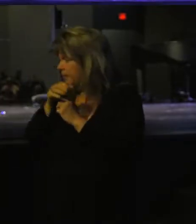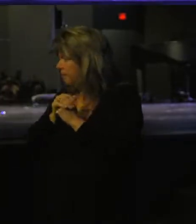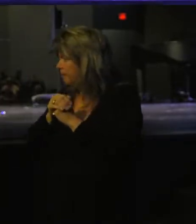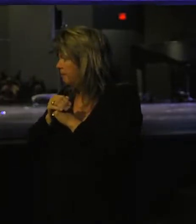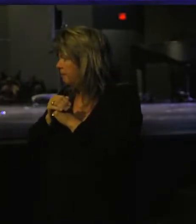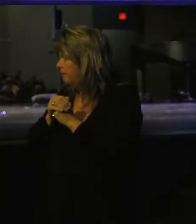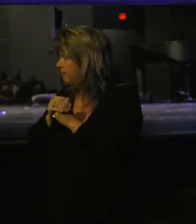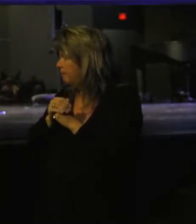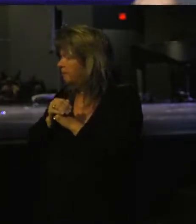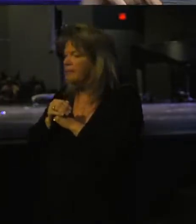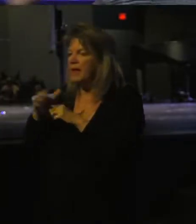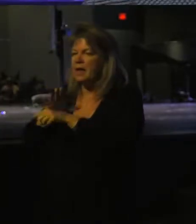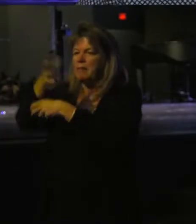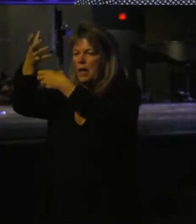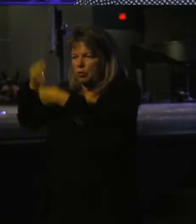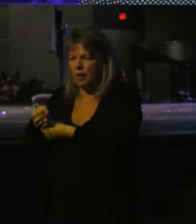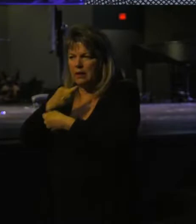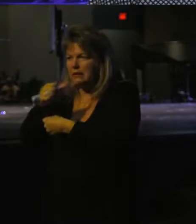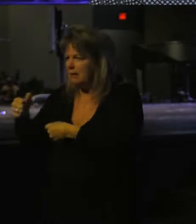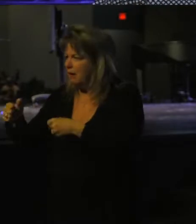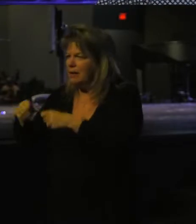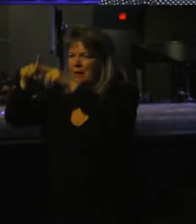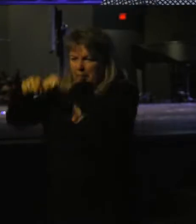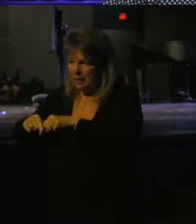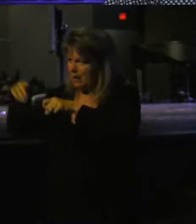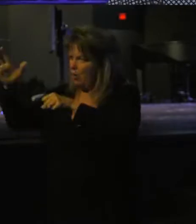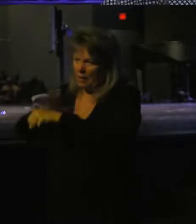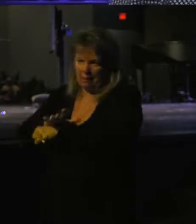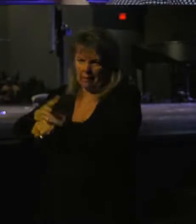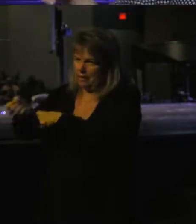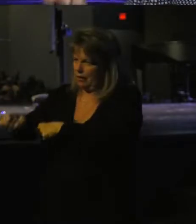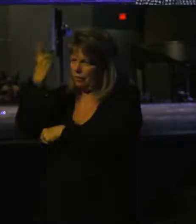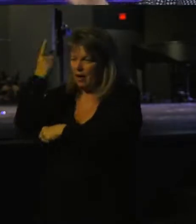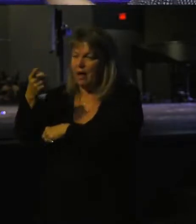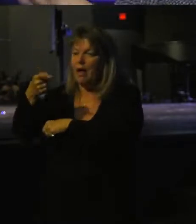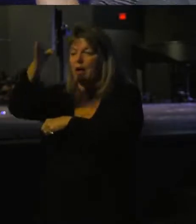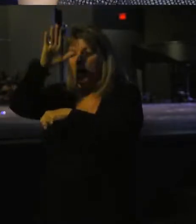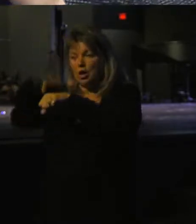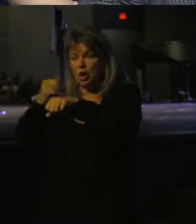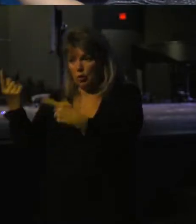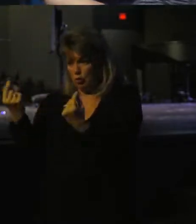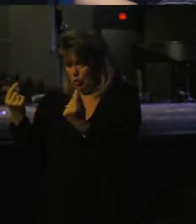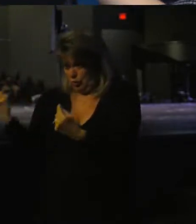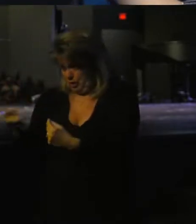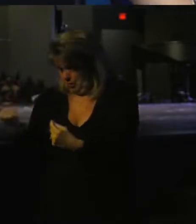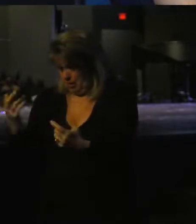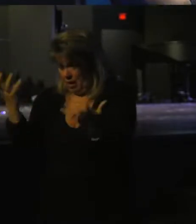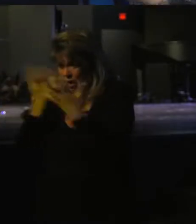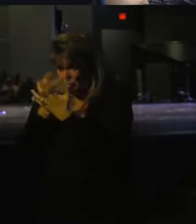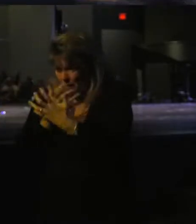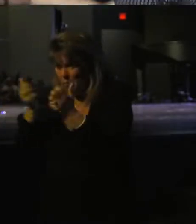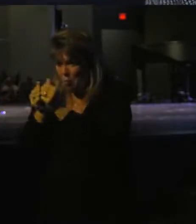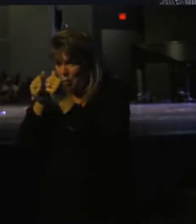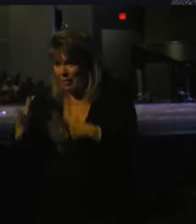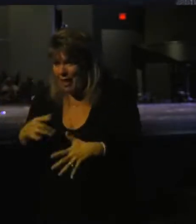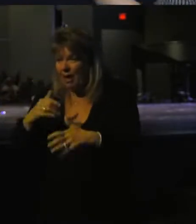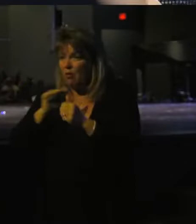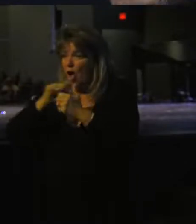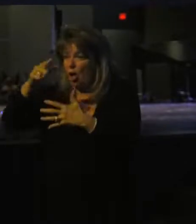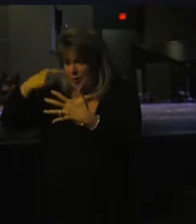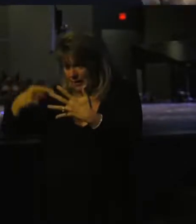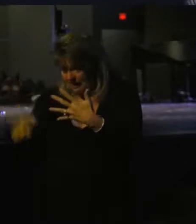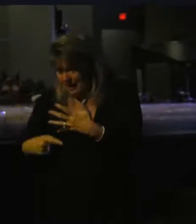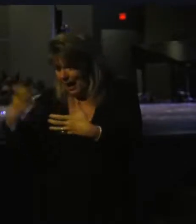Complete trust is not dependent on complete understanding. God is calling you to do something incredible without all the details.